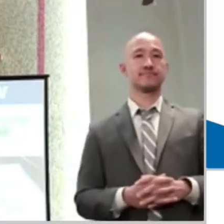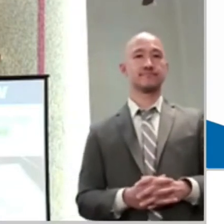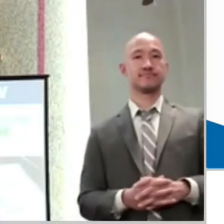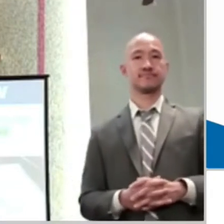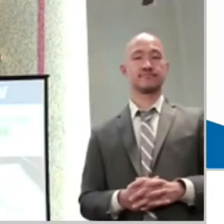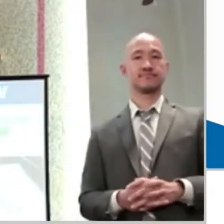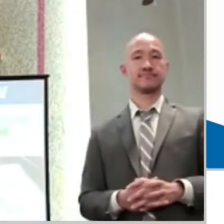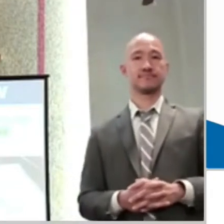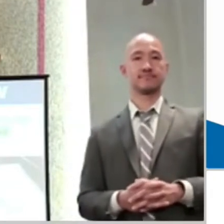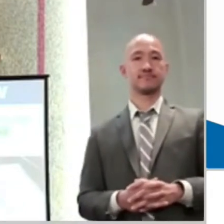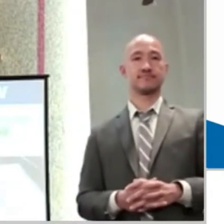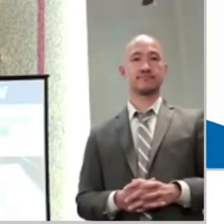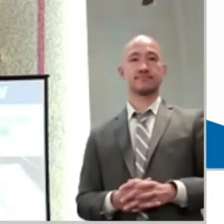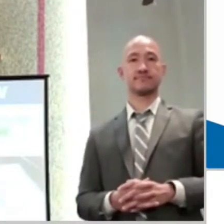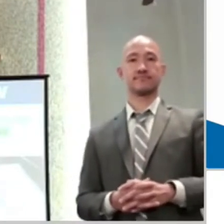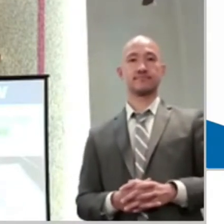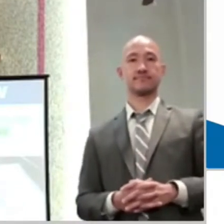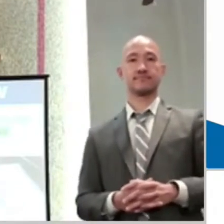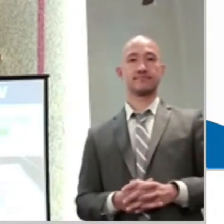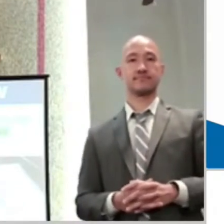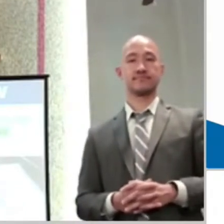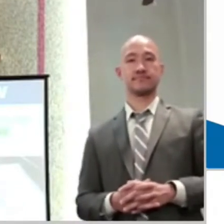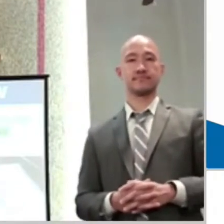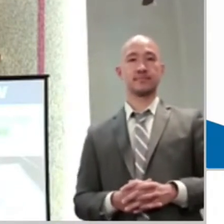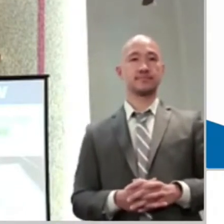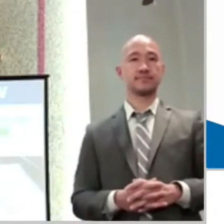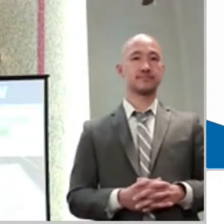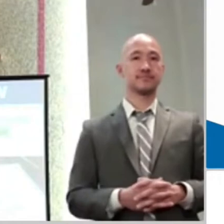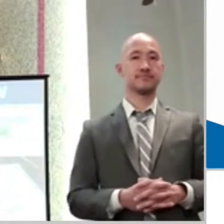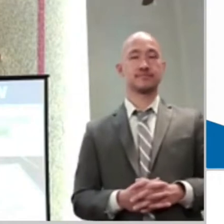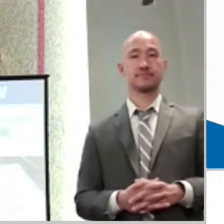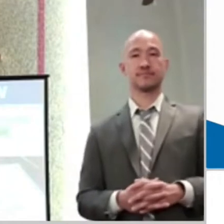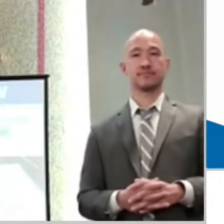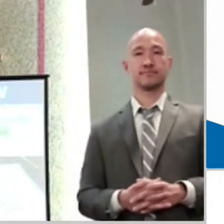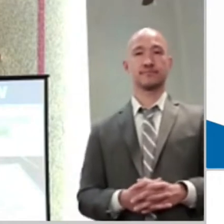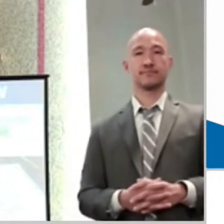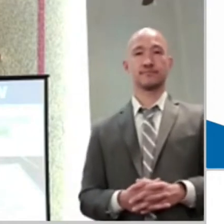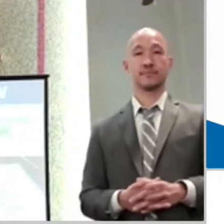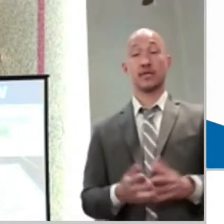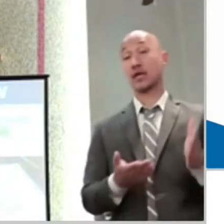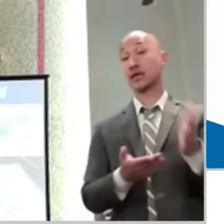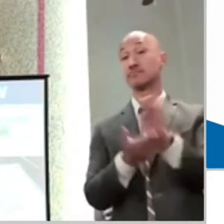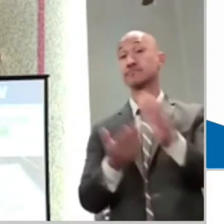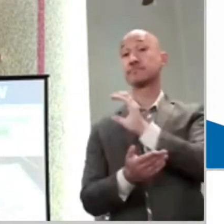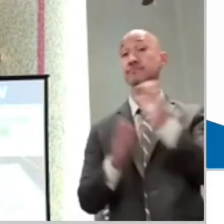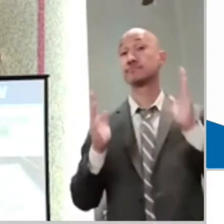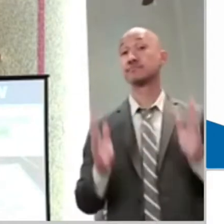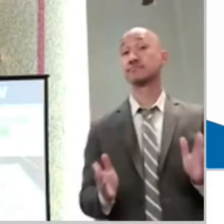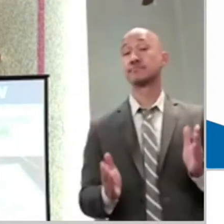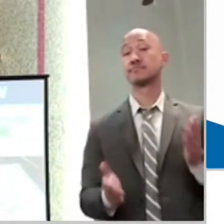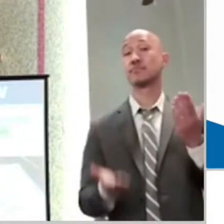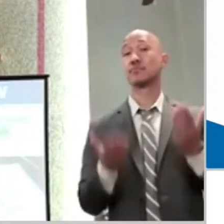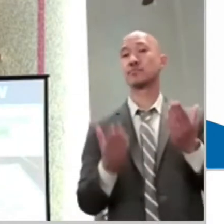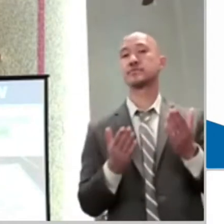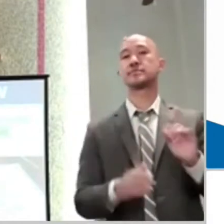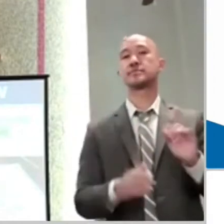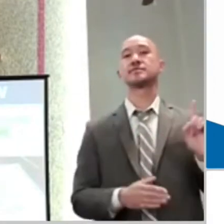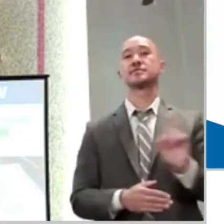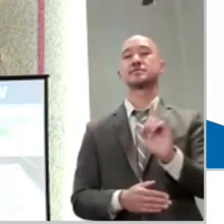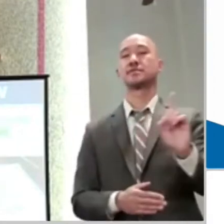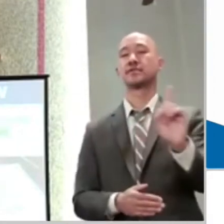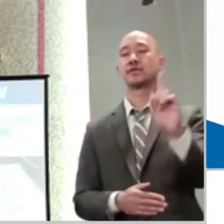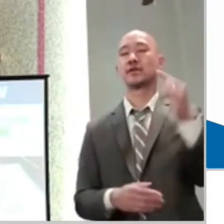feel God's hand is against us, even though we think we're doing everything right. But it's not like that. That's not how it